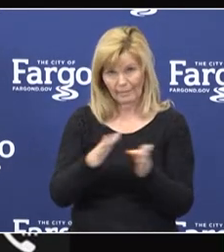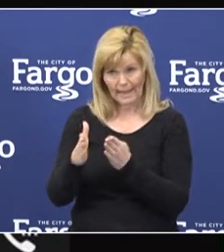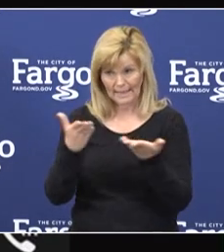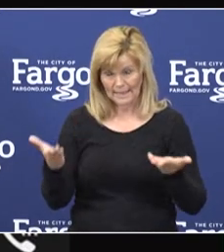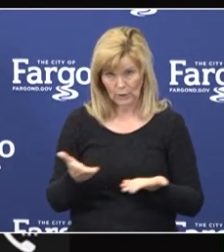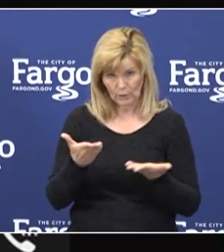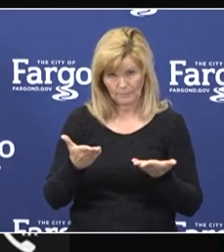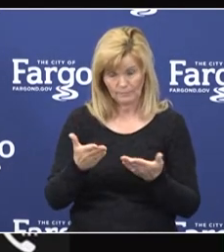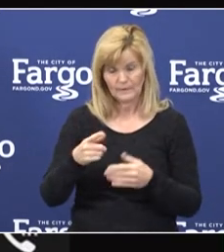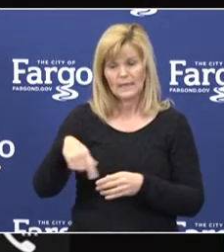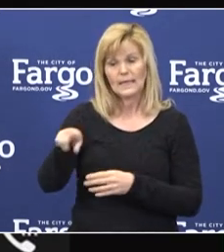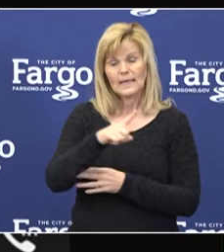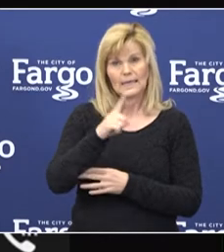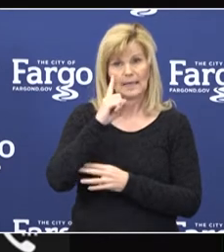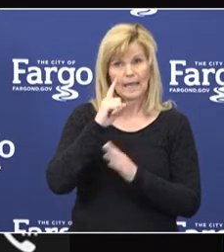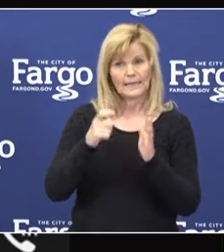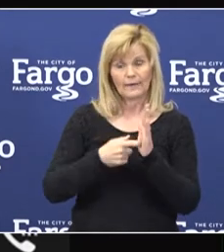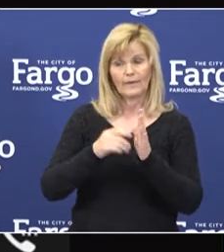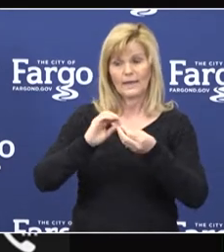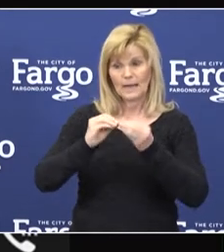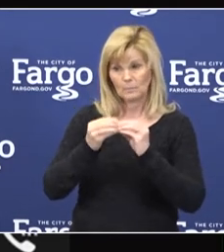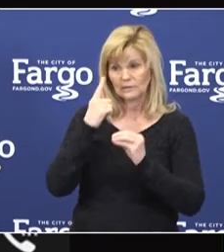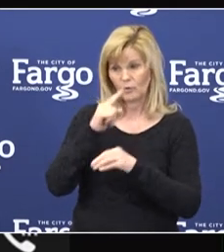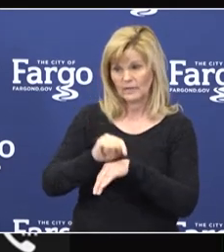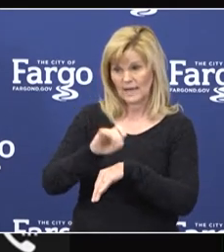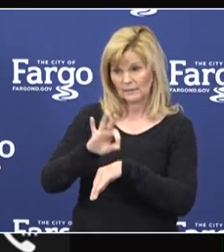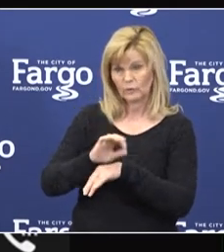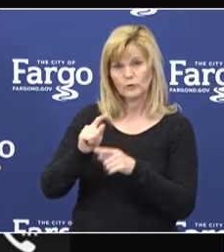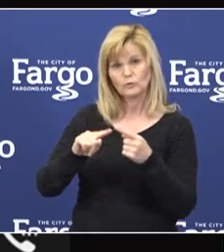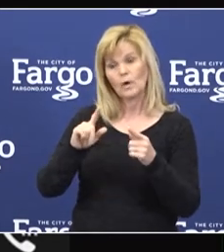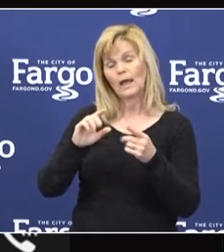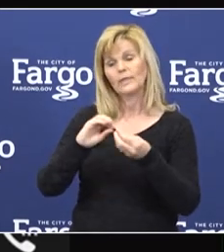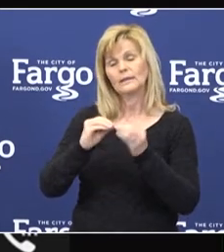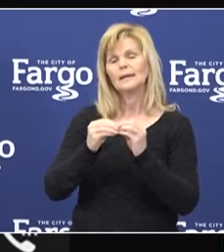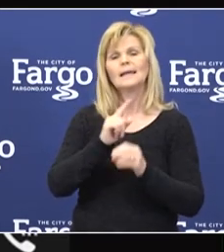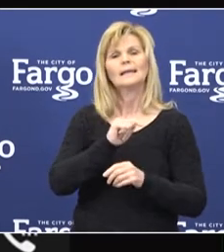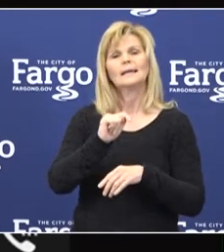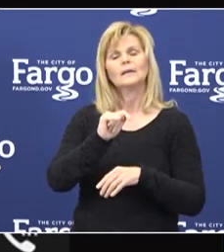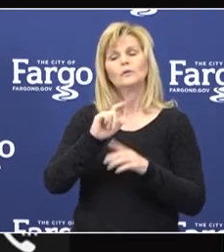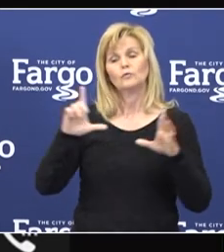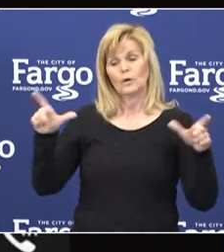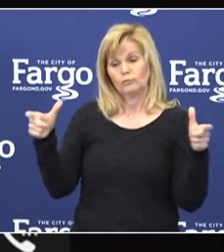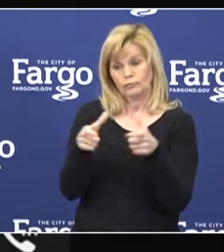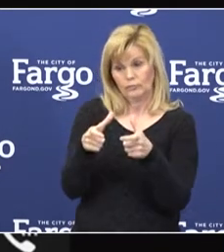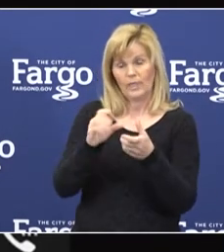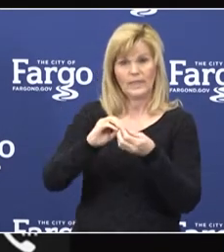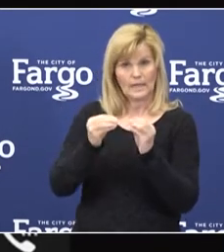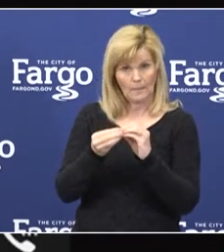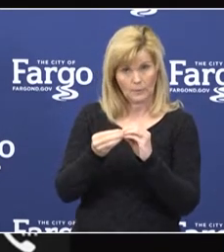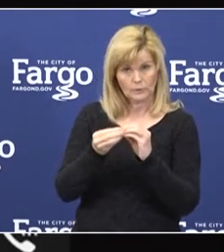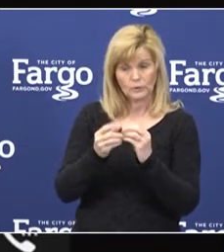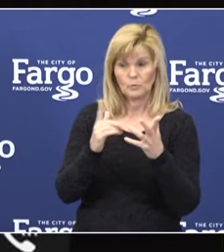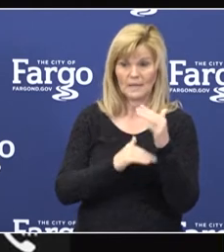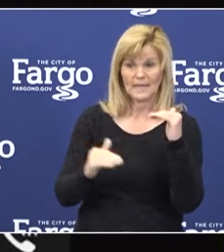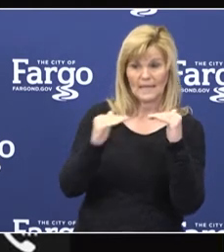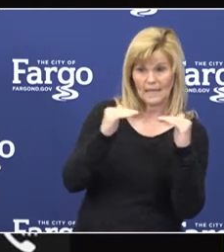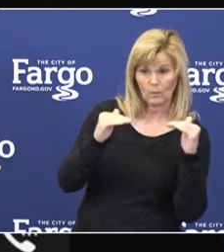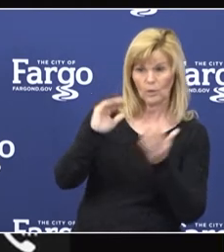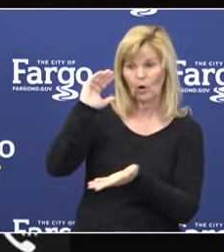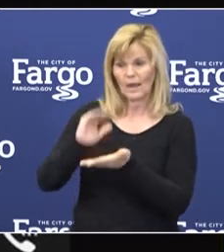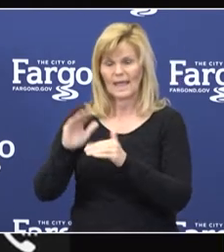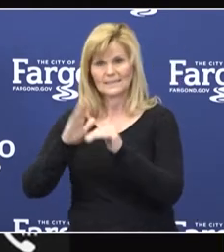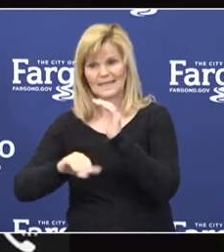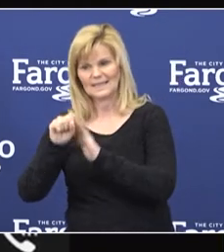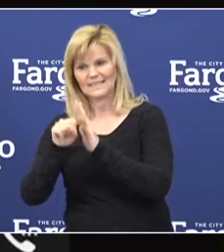The identified metric for the task force is to decrease the county positivity rate to be equal or less than the state average, which is around